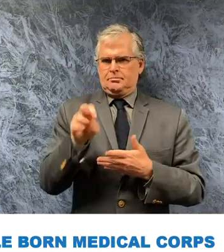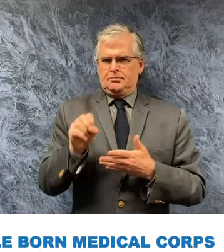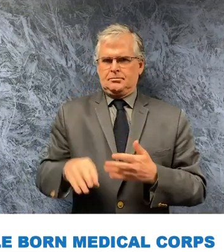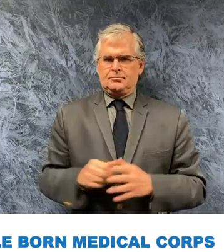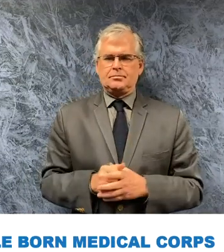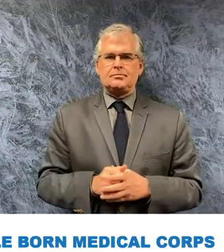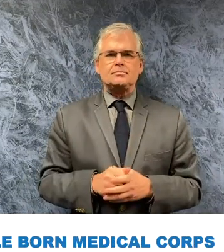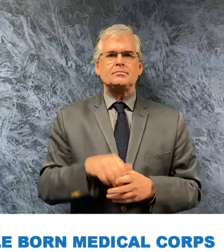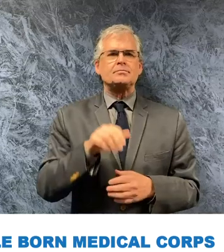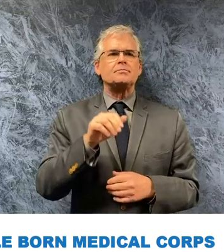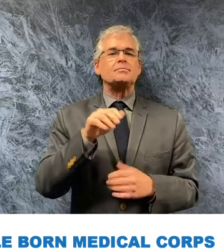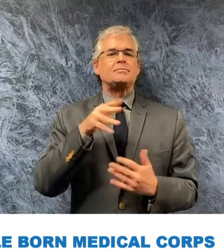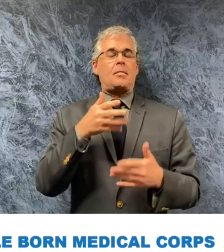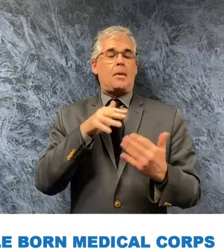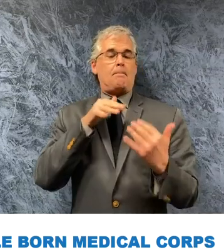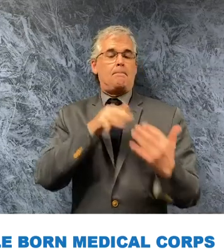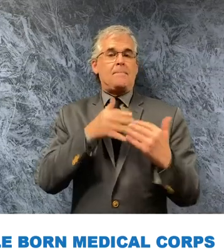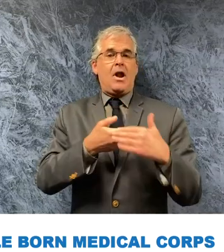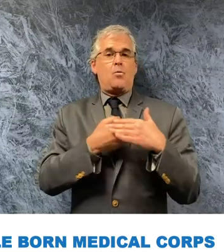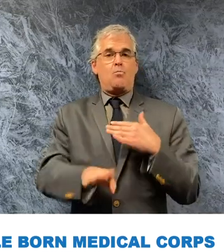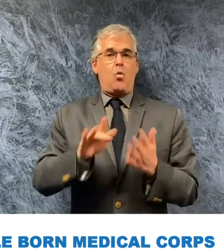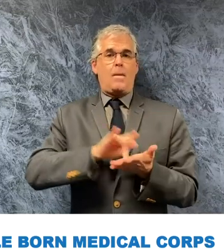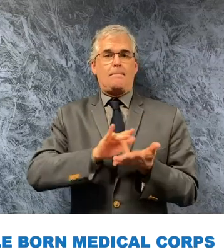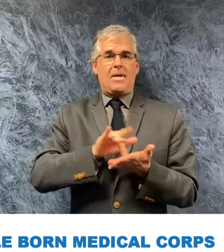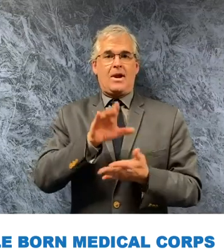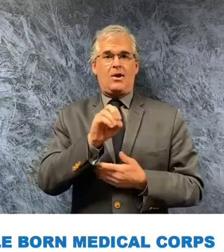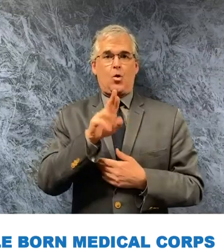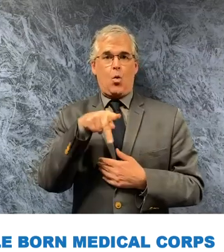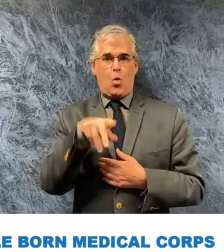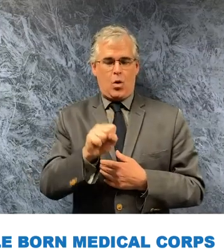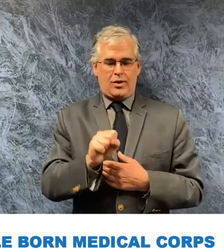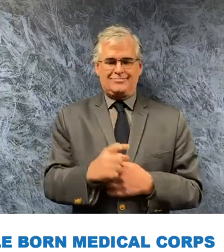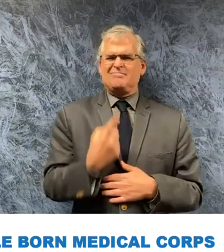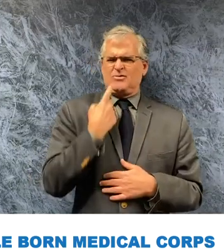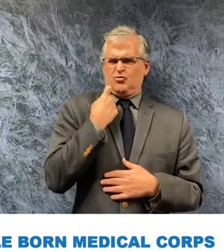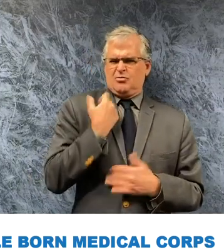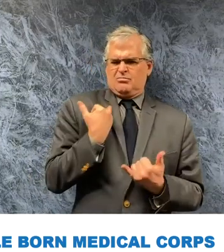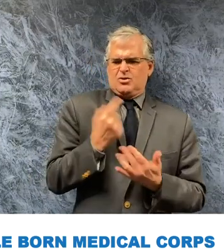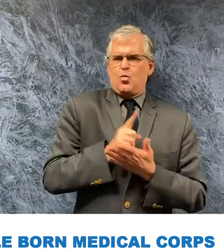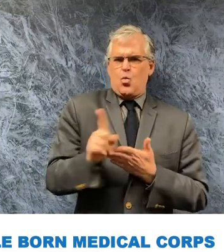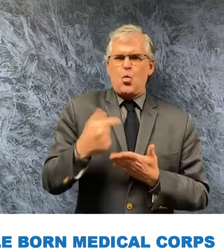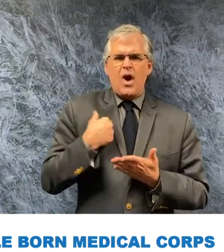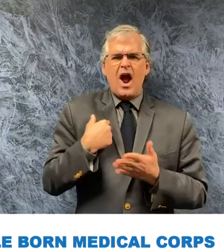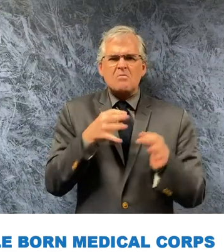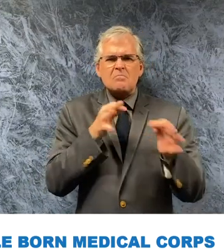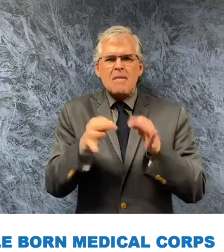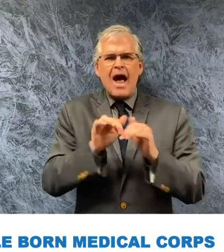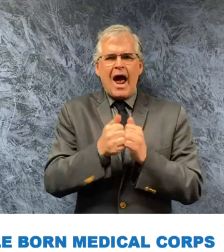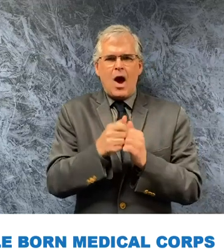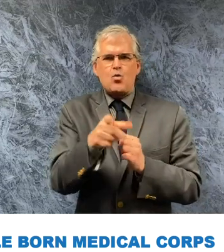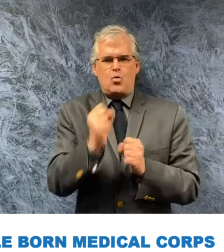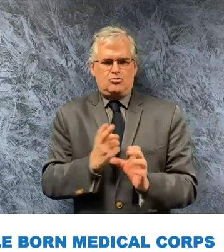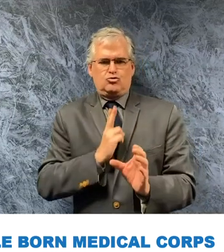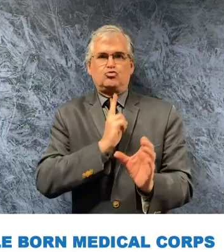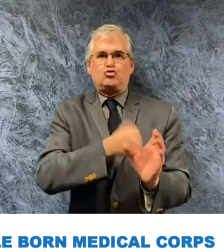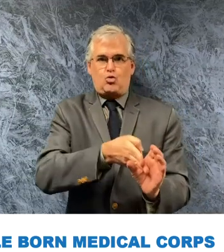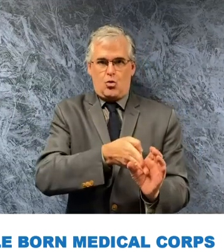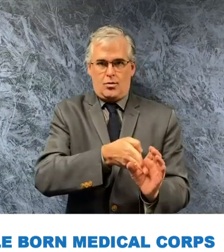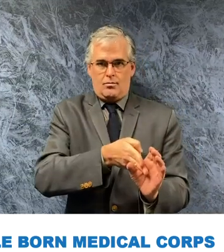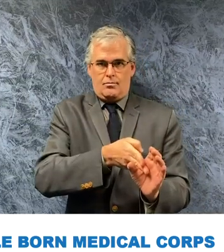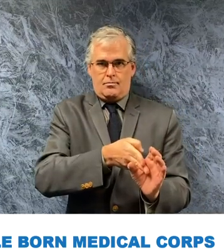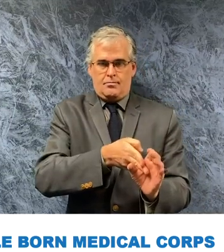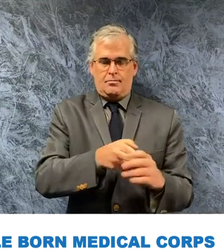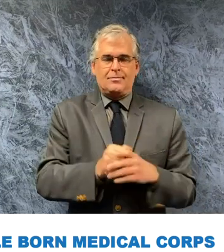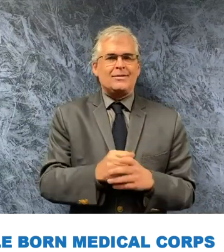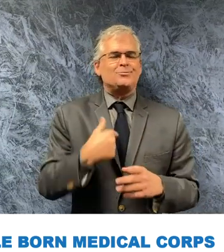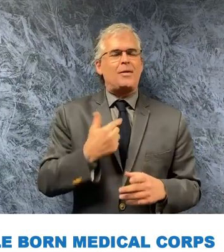battleborn medical corps earlier this week i talked about how to sign up for the battleborn medical corps i am so pleased